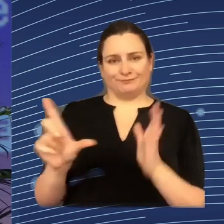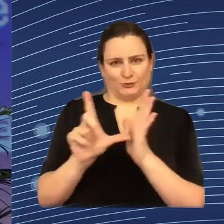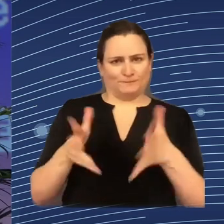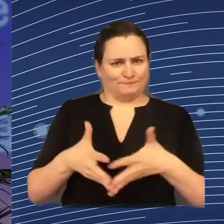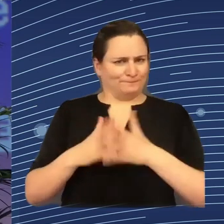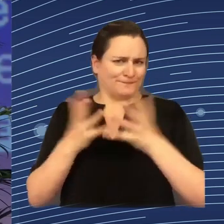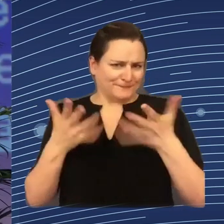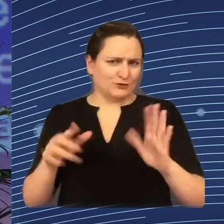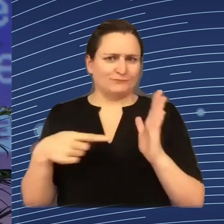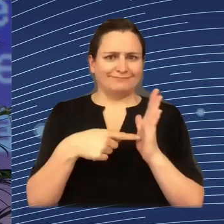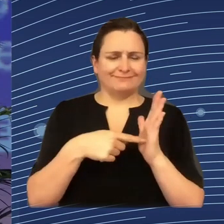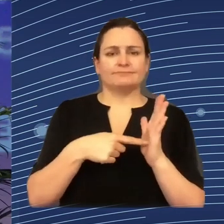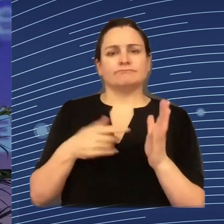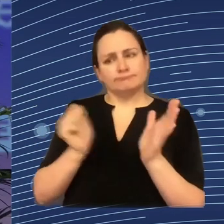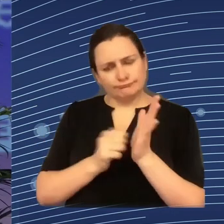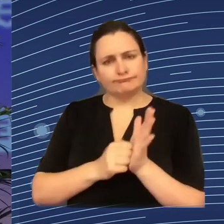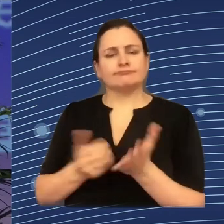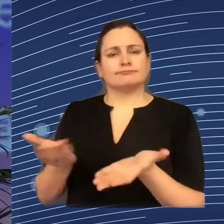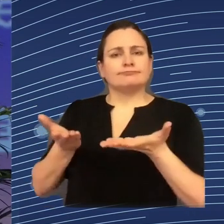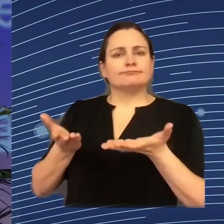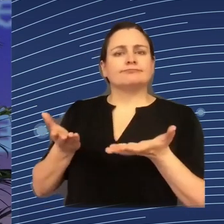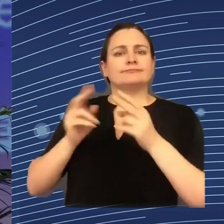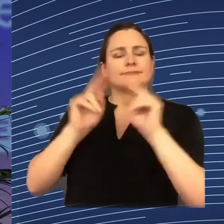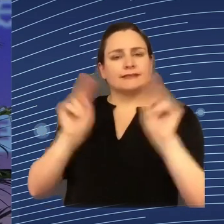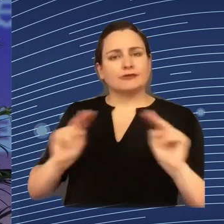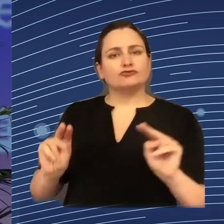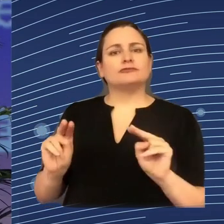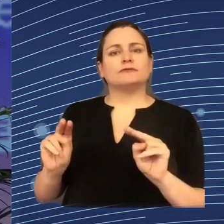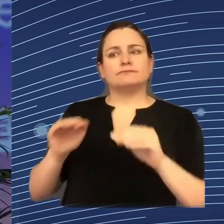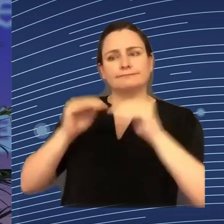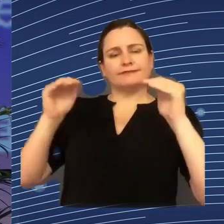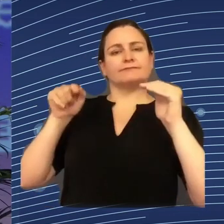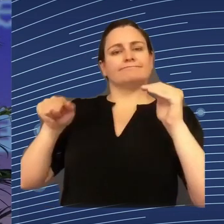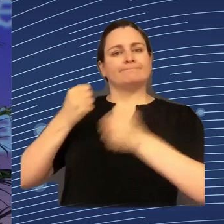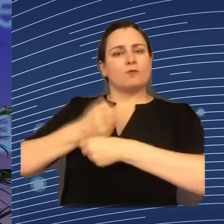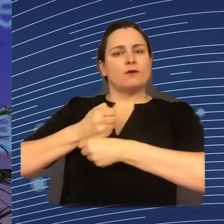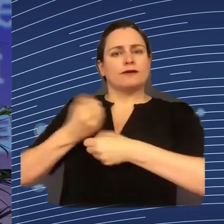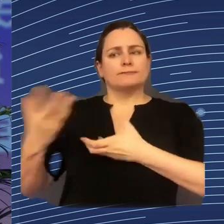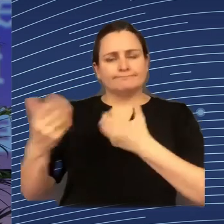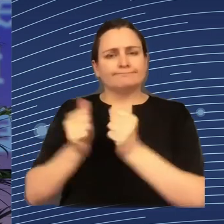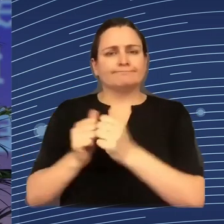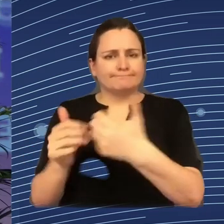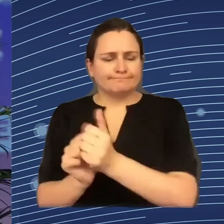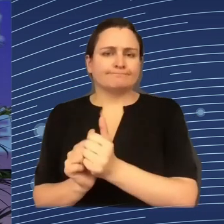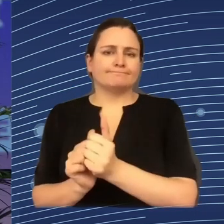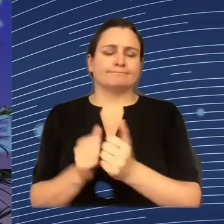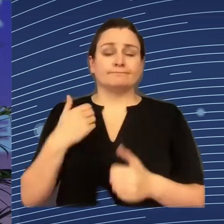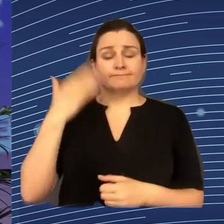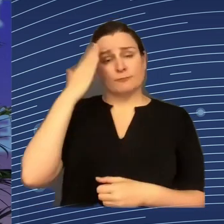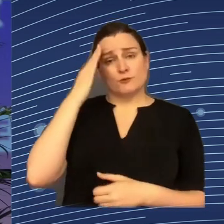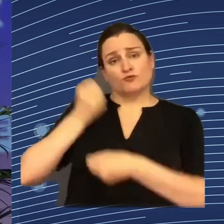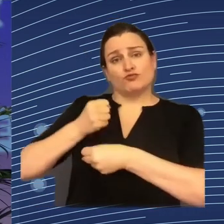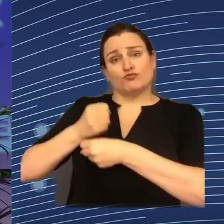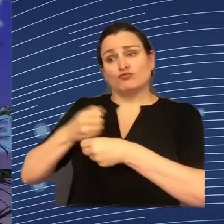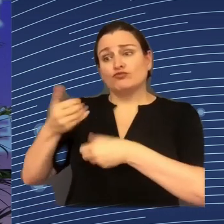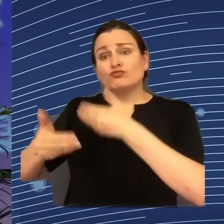level, which, of course, needs to be used in a way that reflects well the changing dynamics and realities on the labour markets. So, we understand